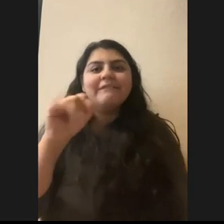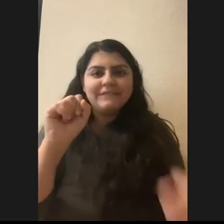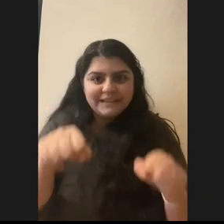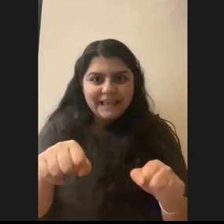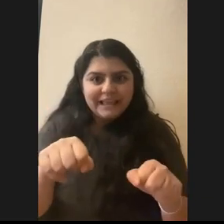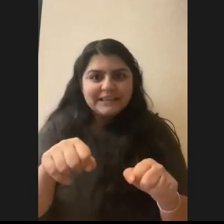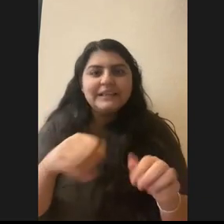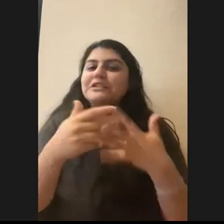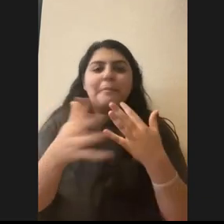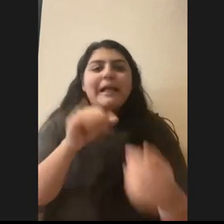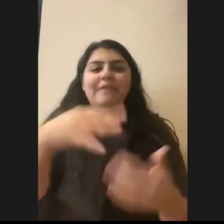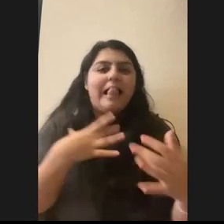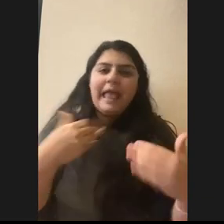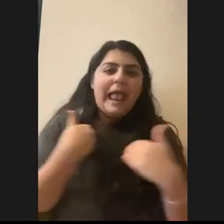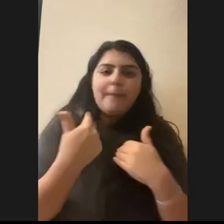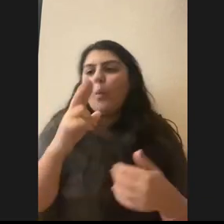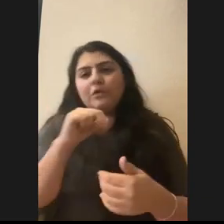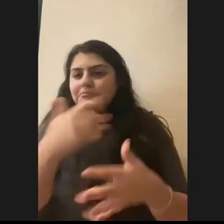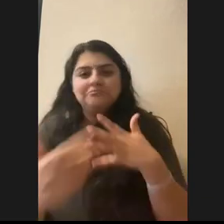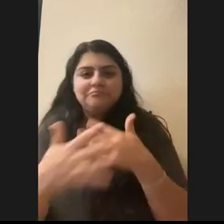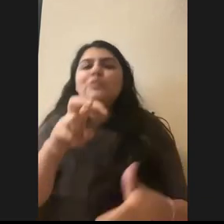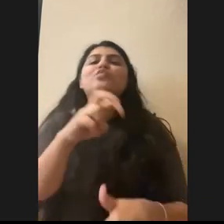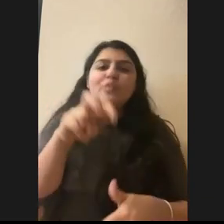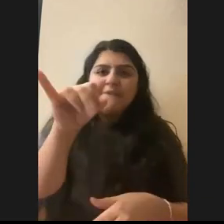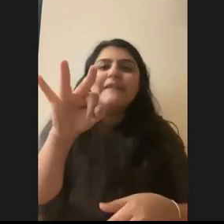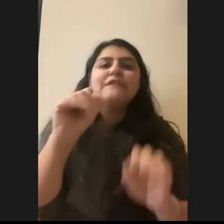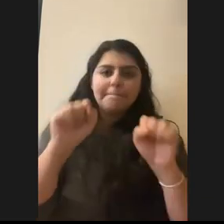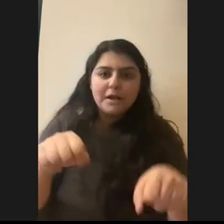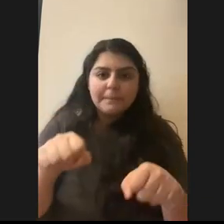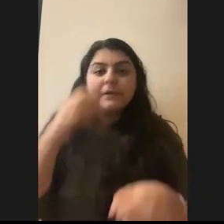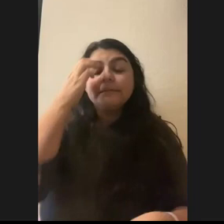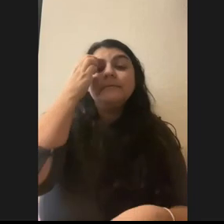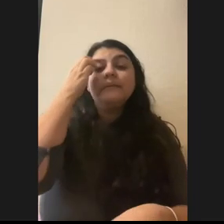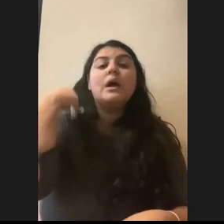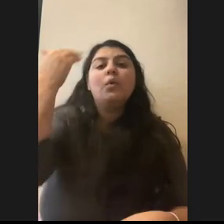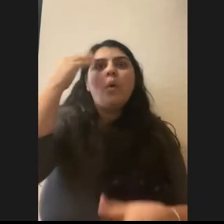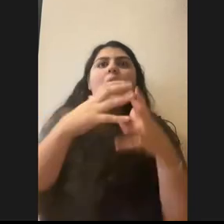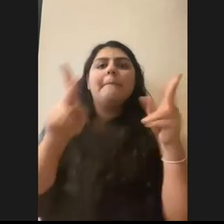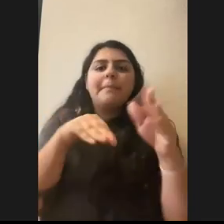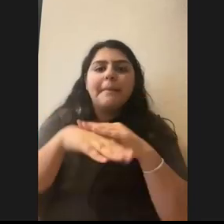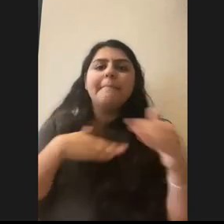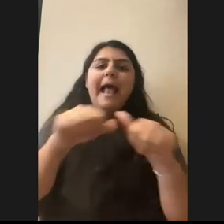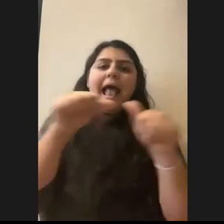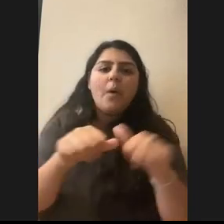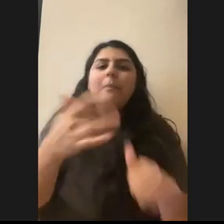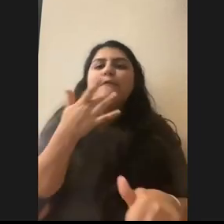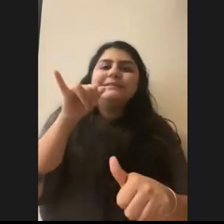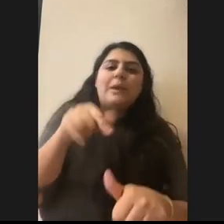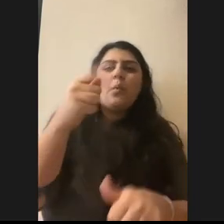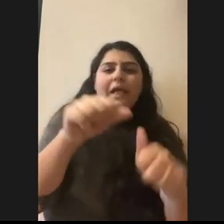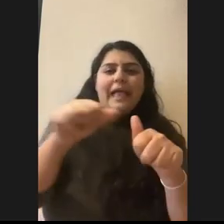wildlife or not, like travel if possible. Like, uh, I know a lot of people in my area just stay in the same town and